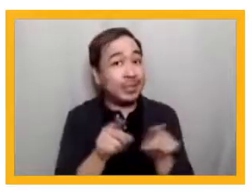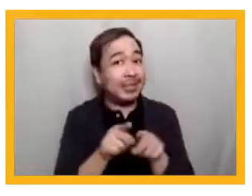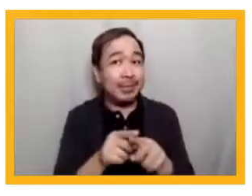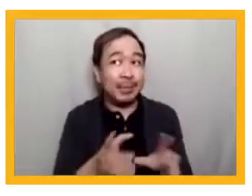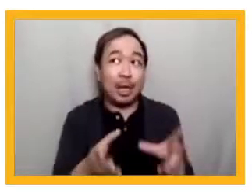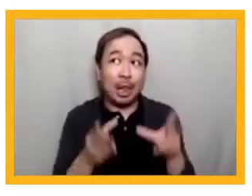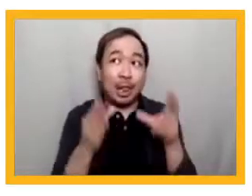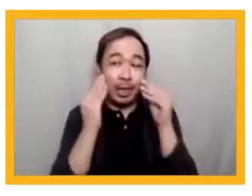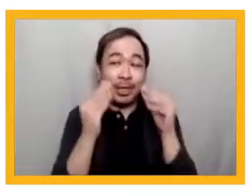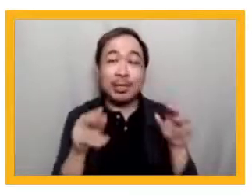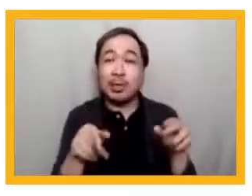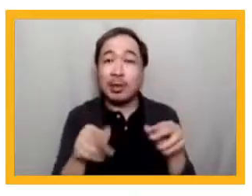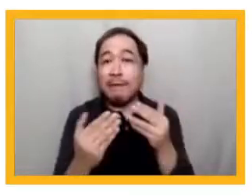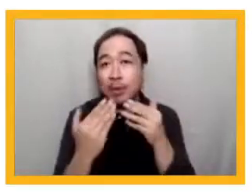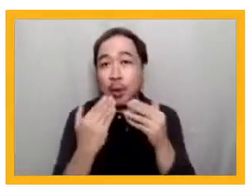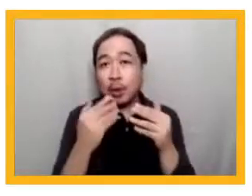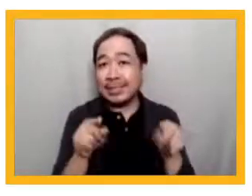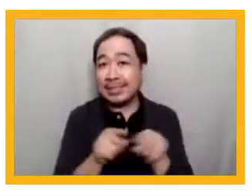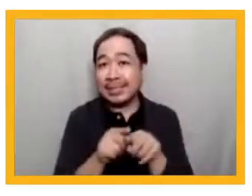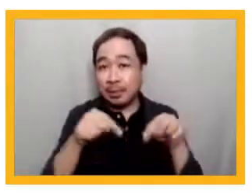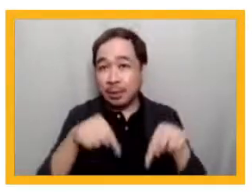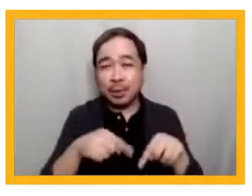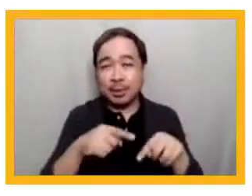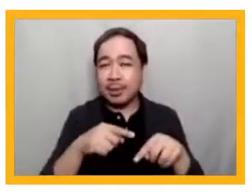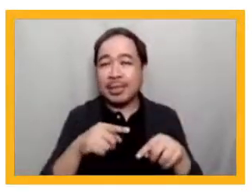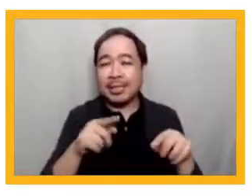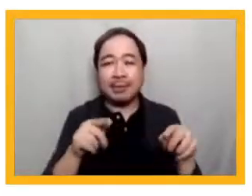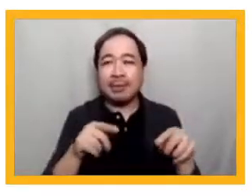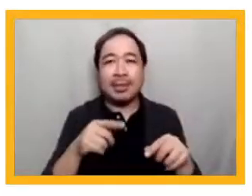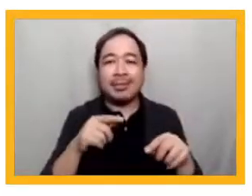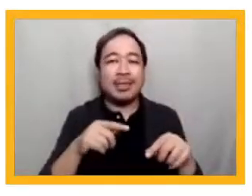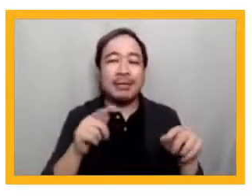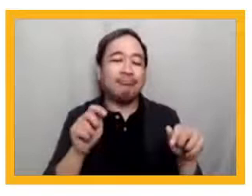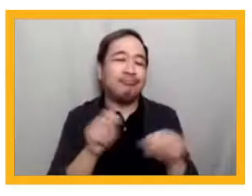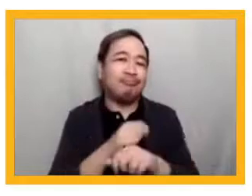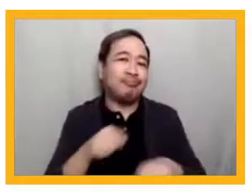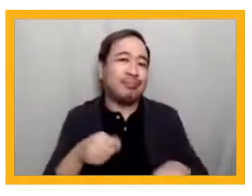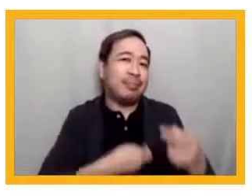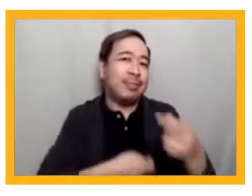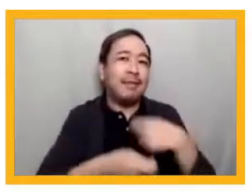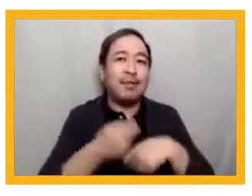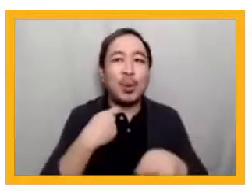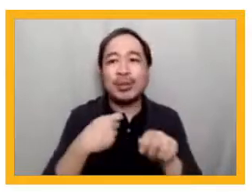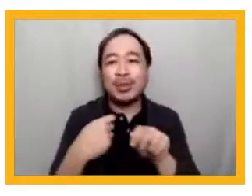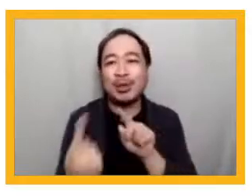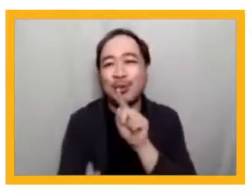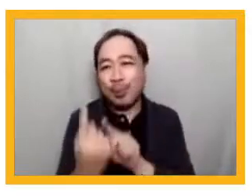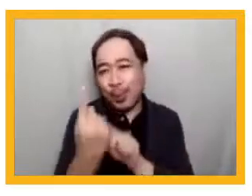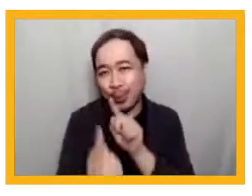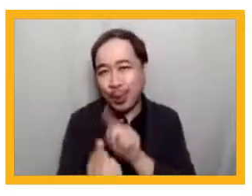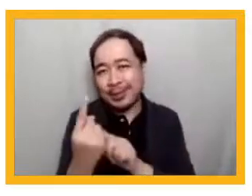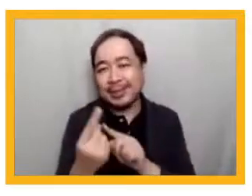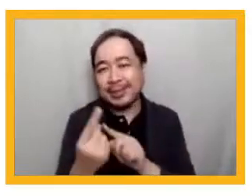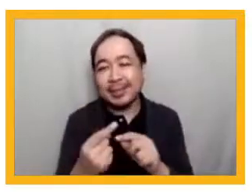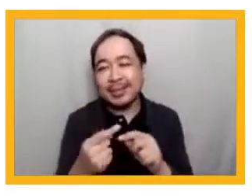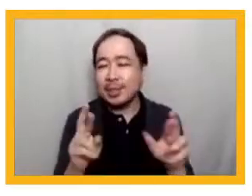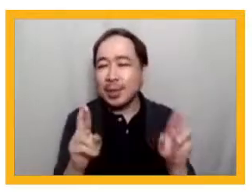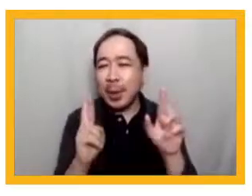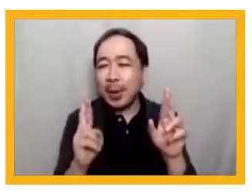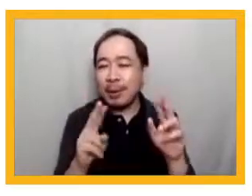forums like this will never ever replace direct human contact in the virtual format. So we are certainly looking forward to seeing all of you